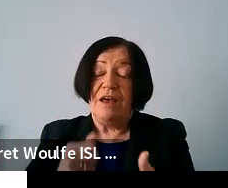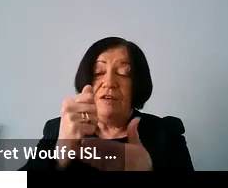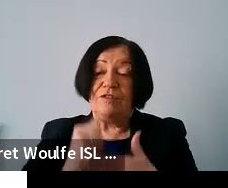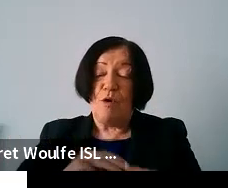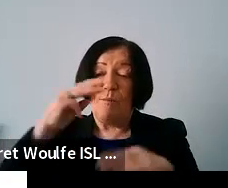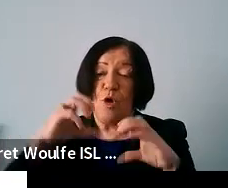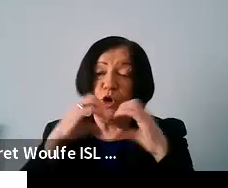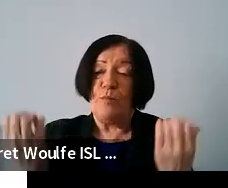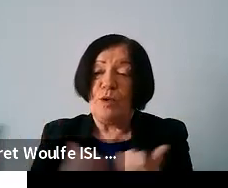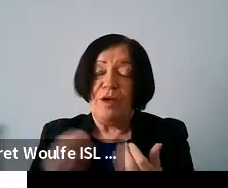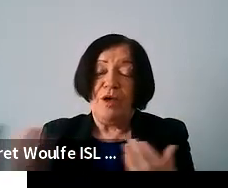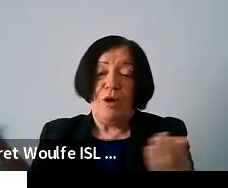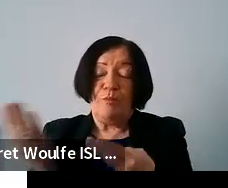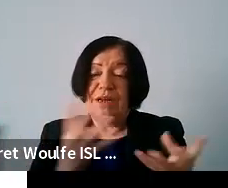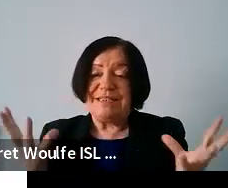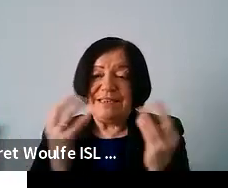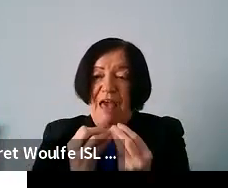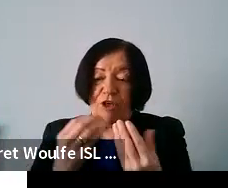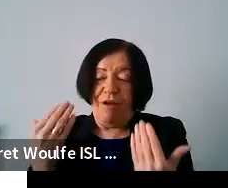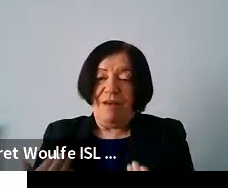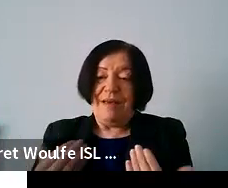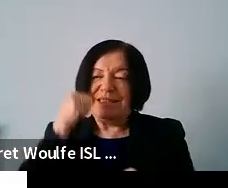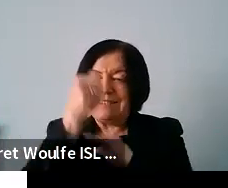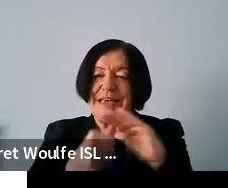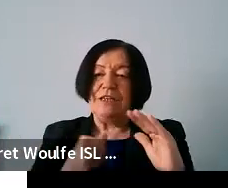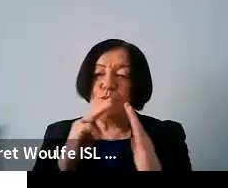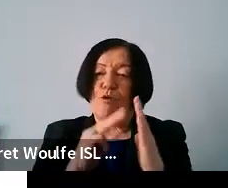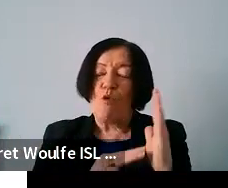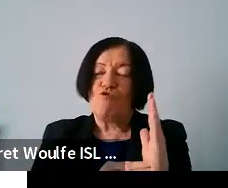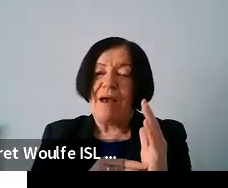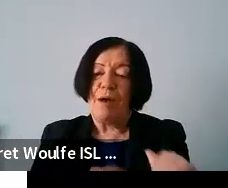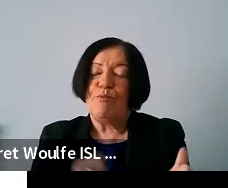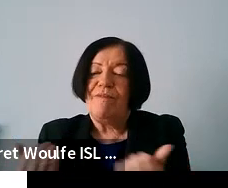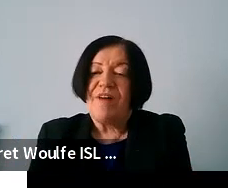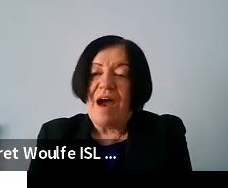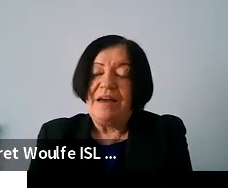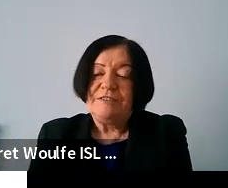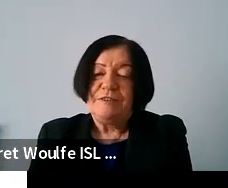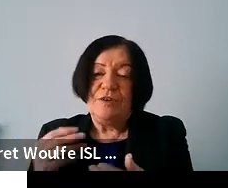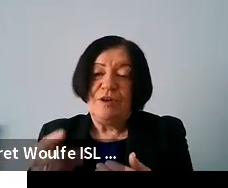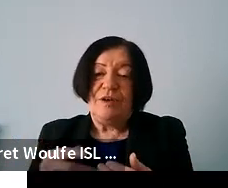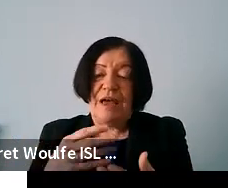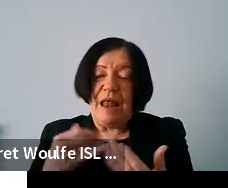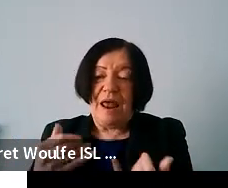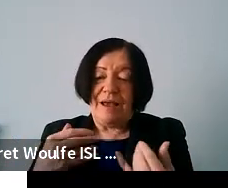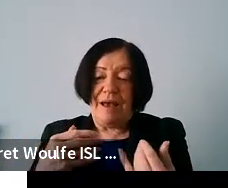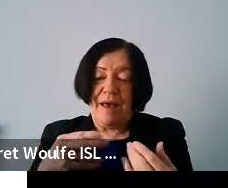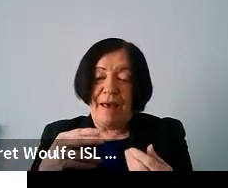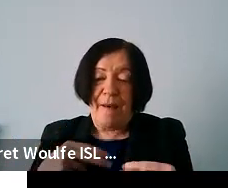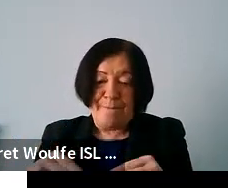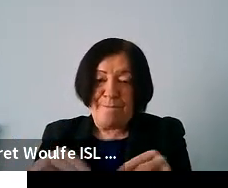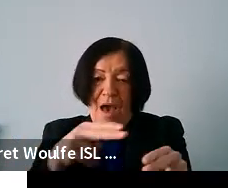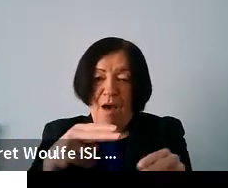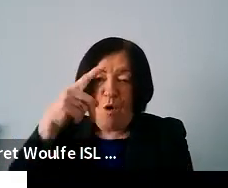communities bring together the existing skills programs and kind of provide a kind of a road map for people in a one